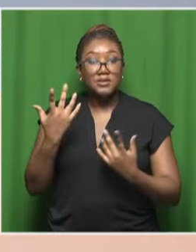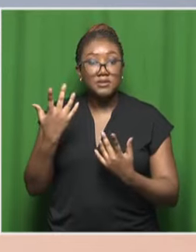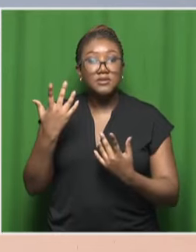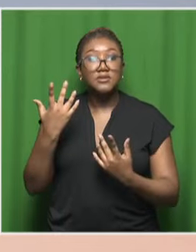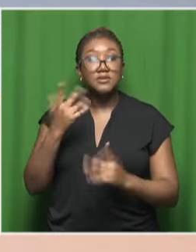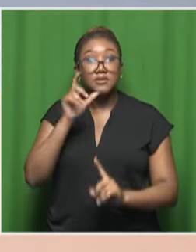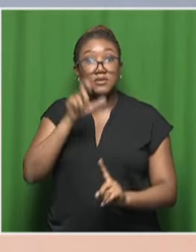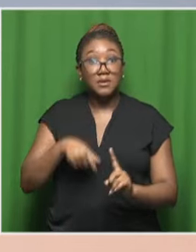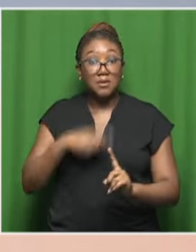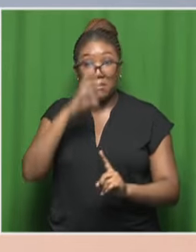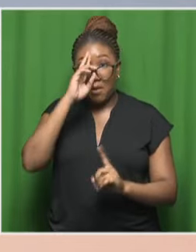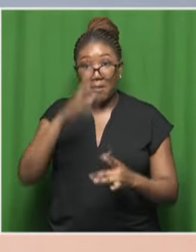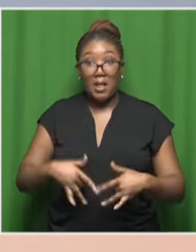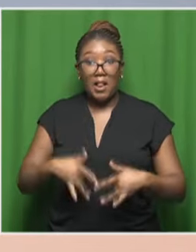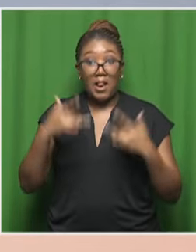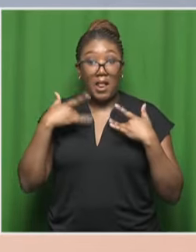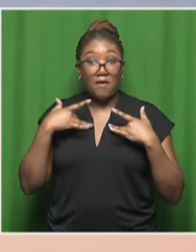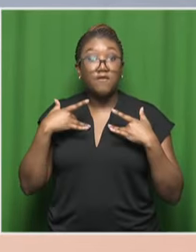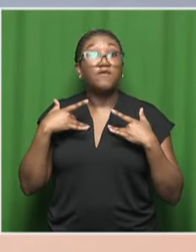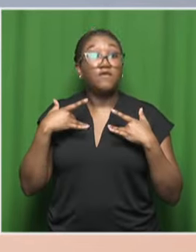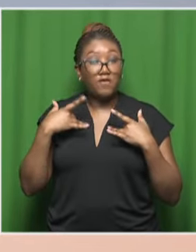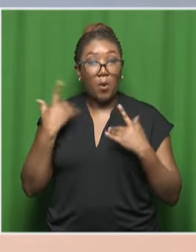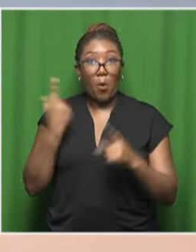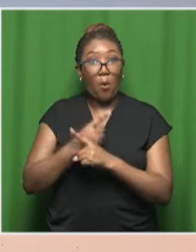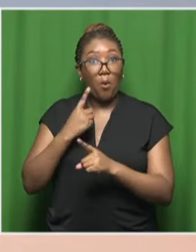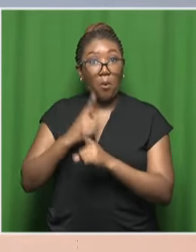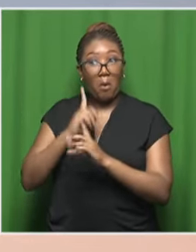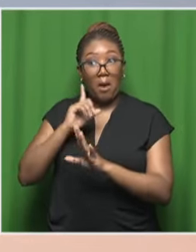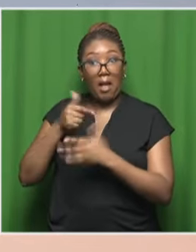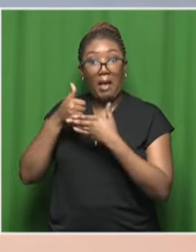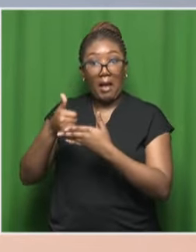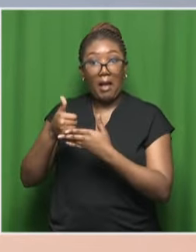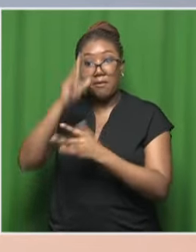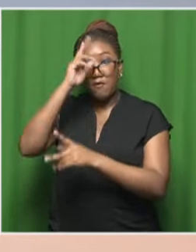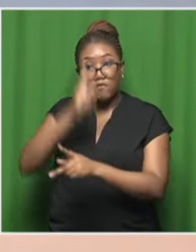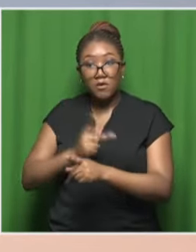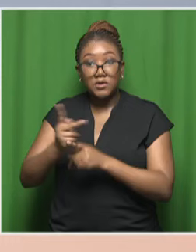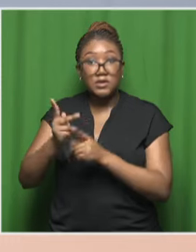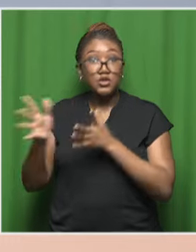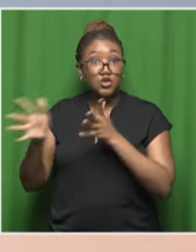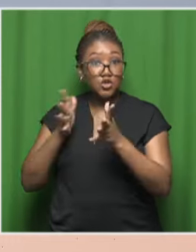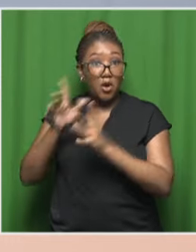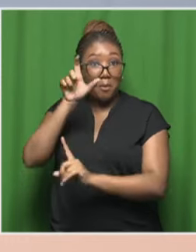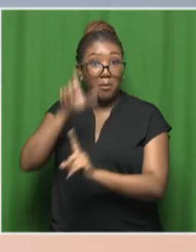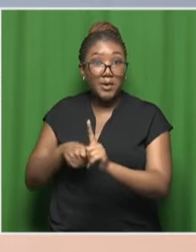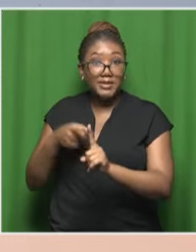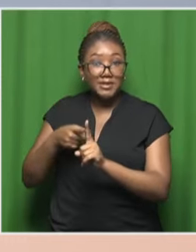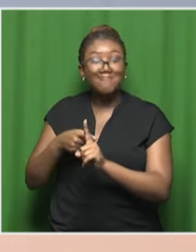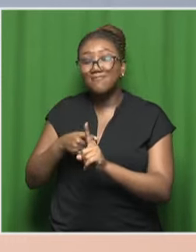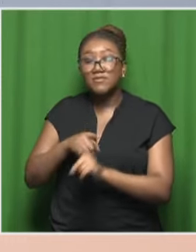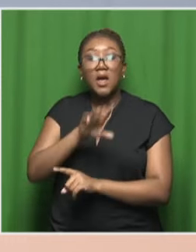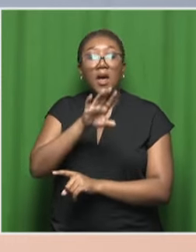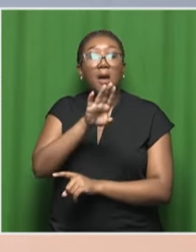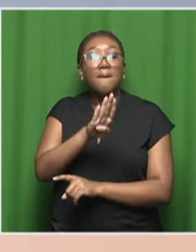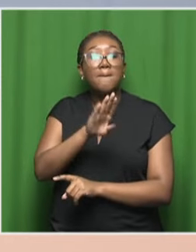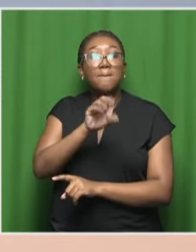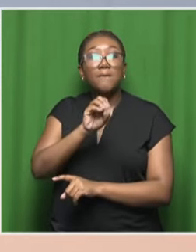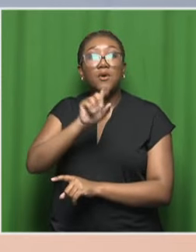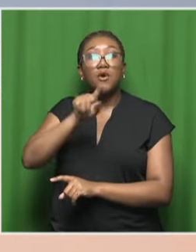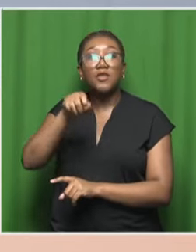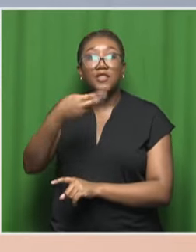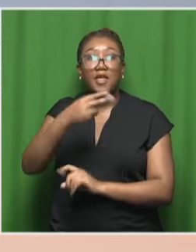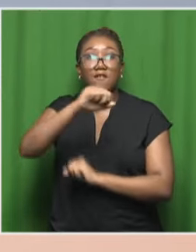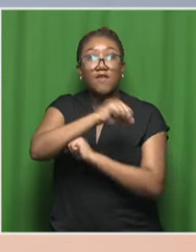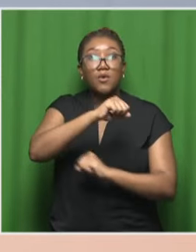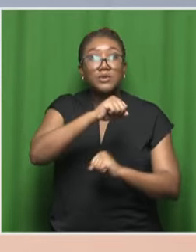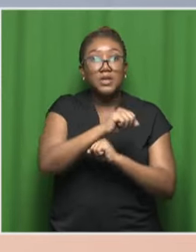Now, life is not always kind to professional footballers after their playing careers are over. The Booth Foundation is one of those who are trying to